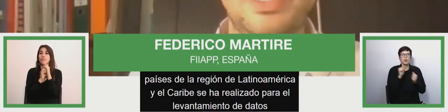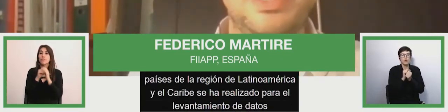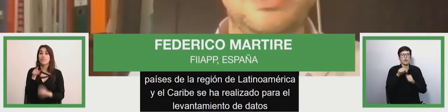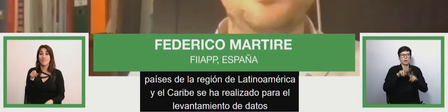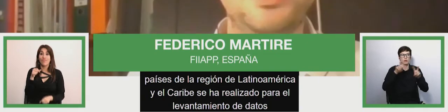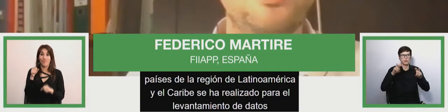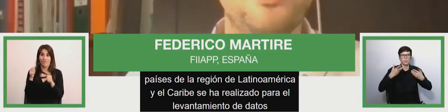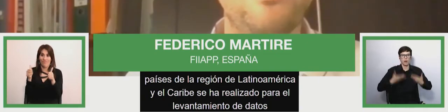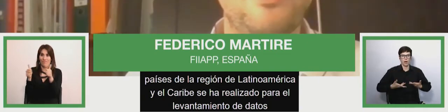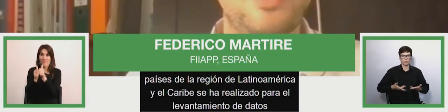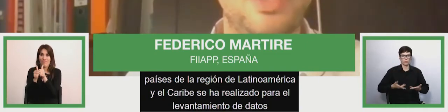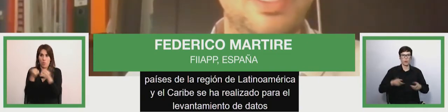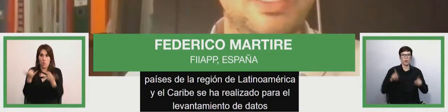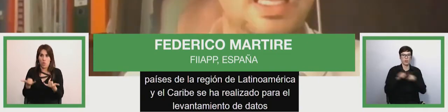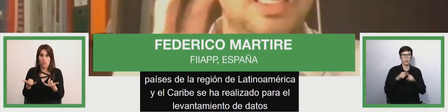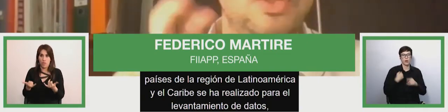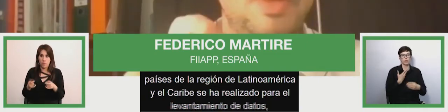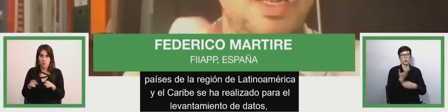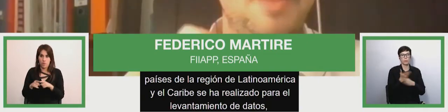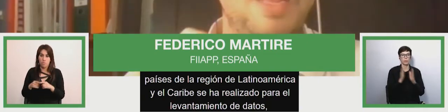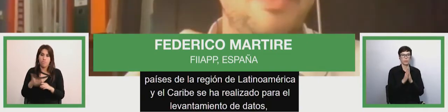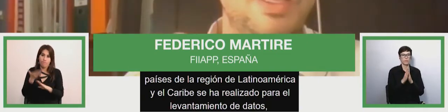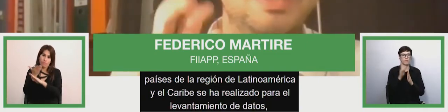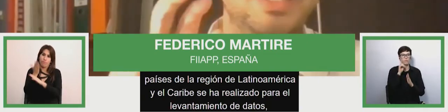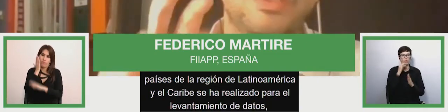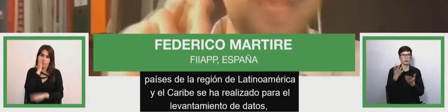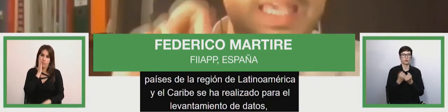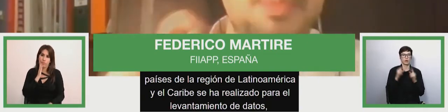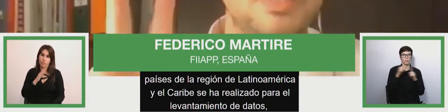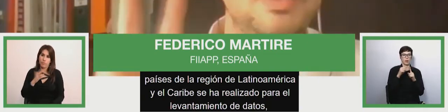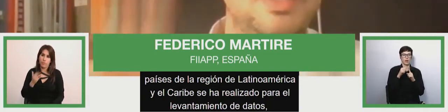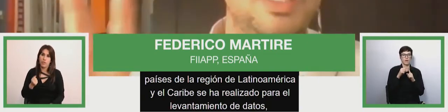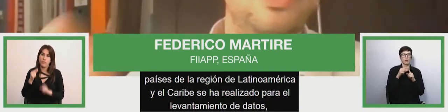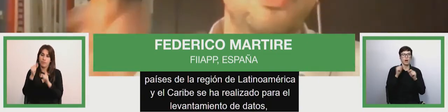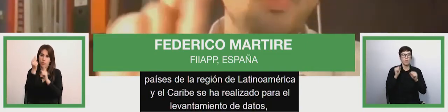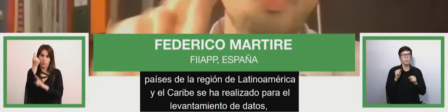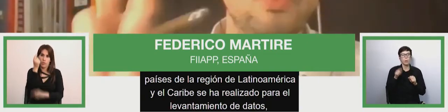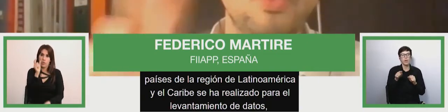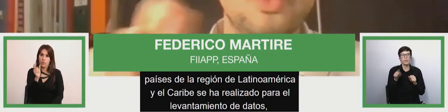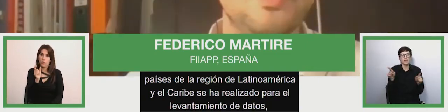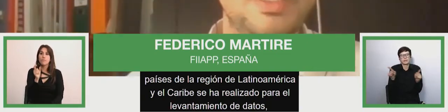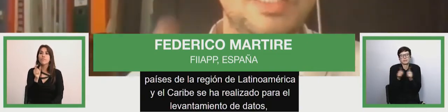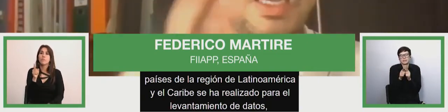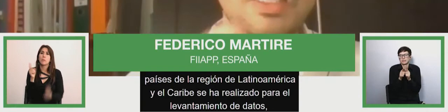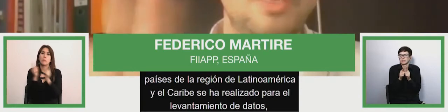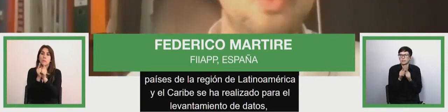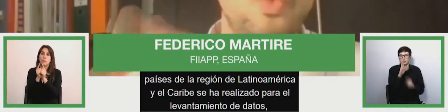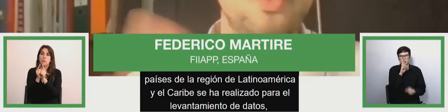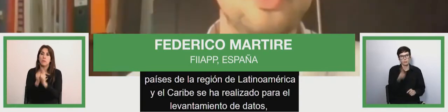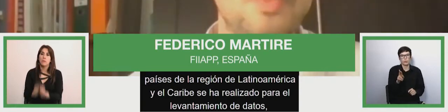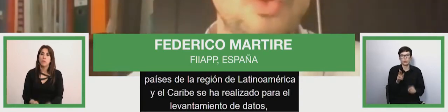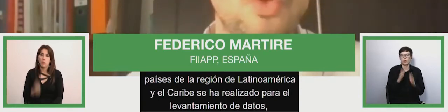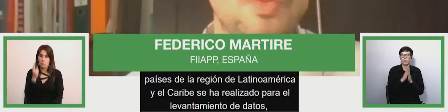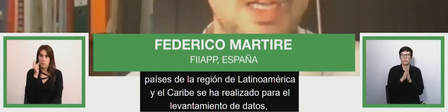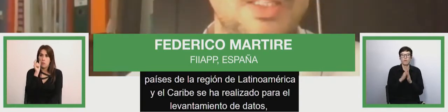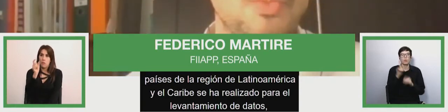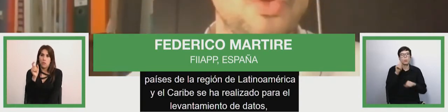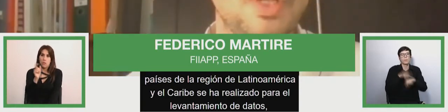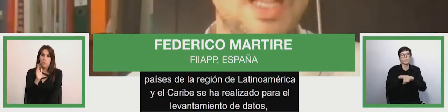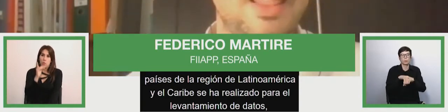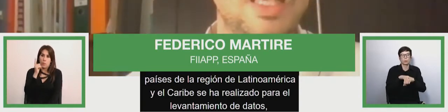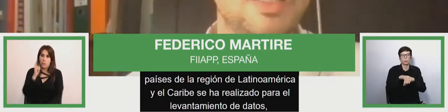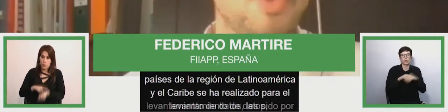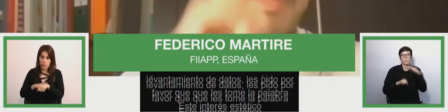context please who whoever takes the place to be very synthetic summary one or two